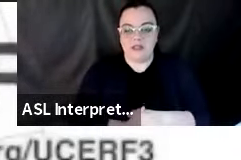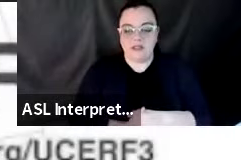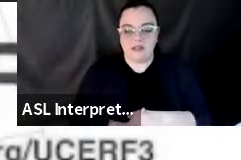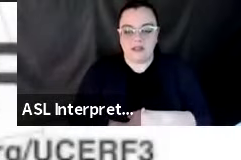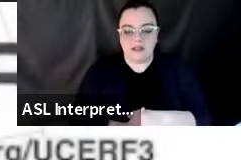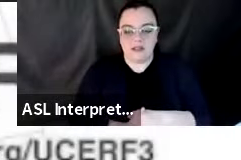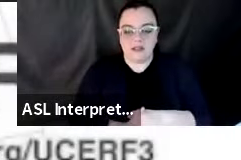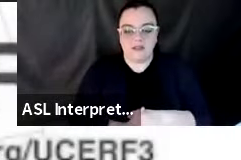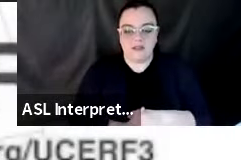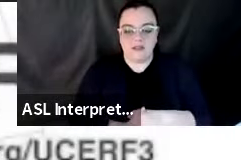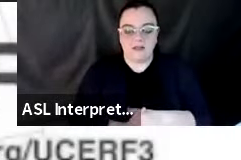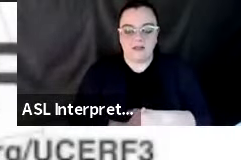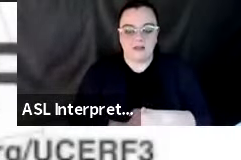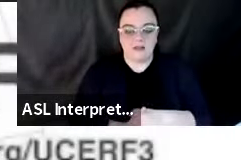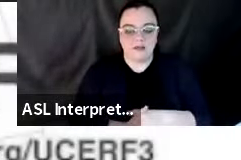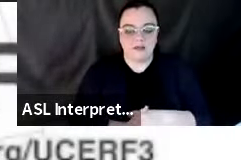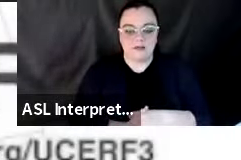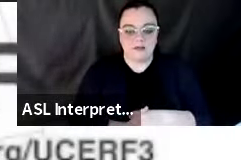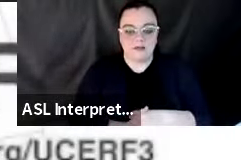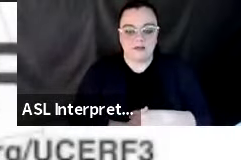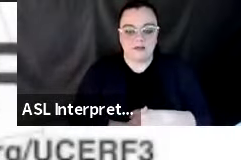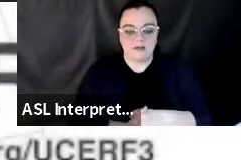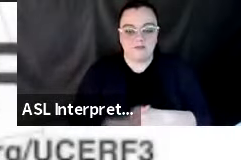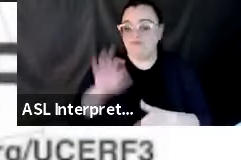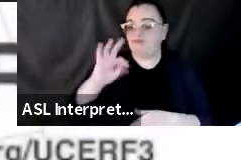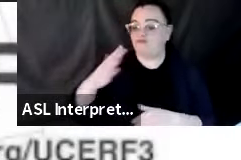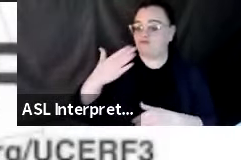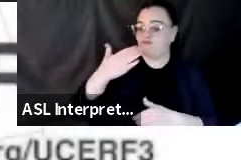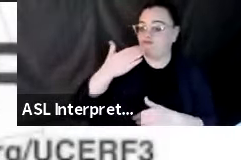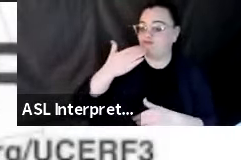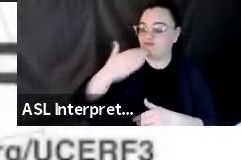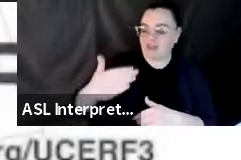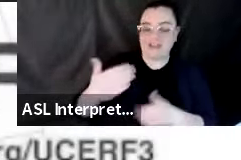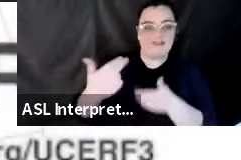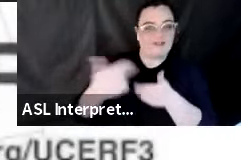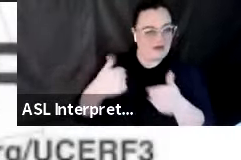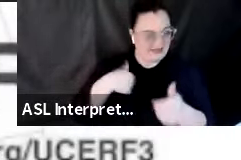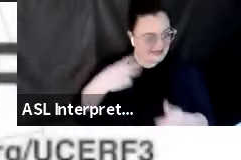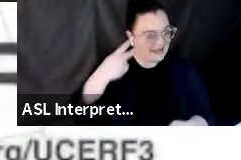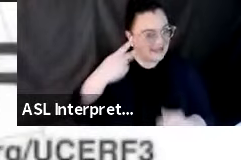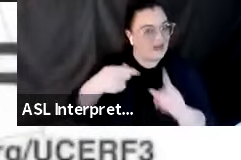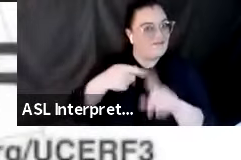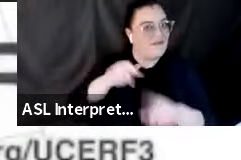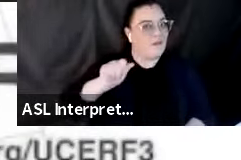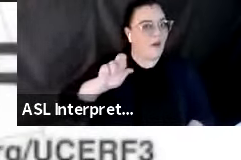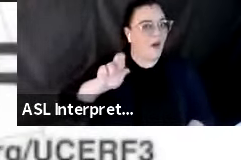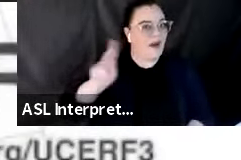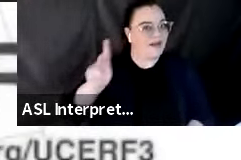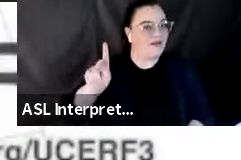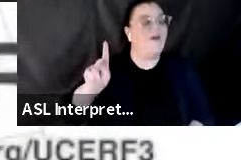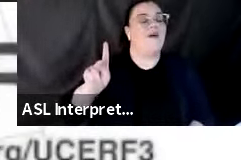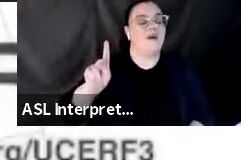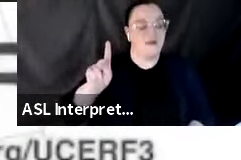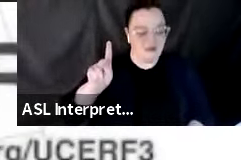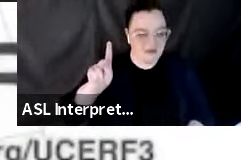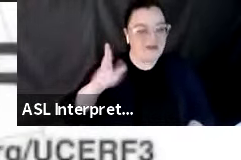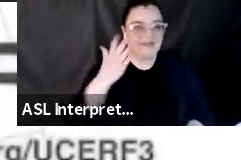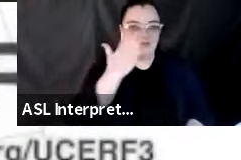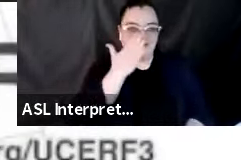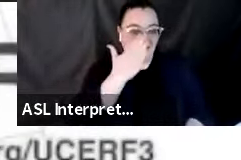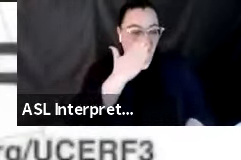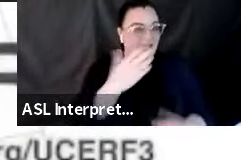I see. Uh, and thank you for joining us from, I see from Arkansas in that question. And, um, we, uh,